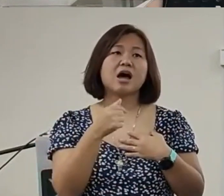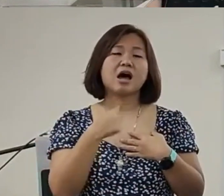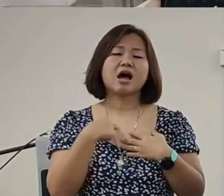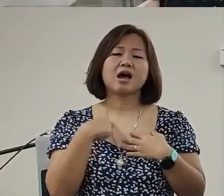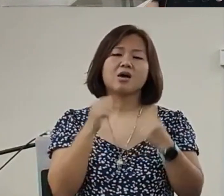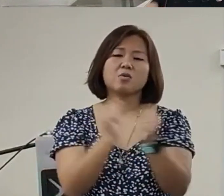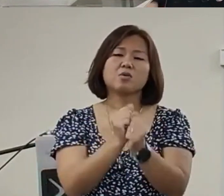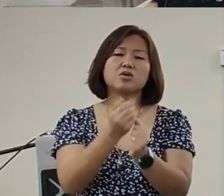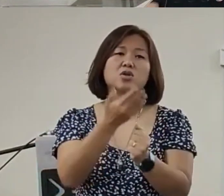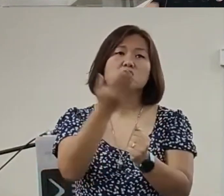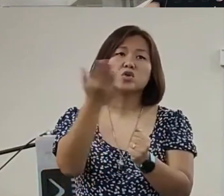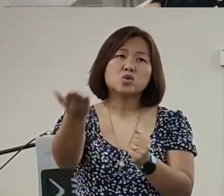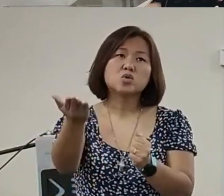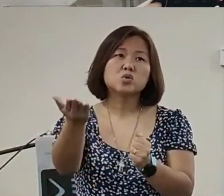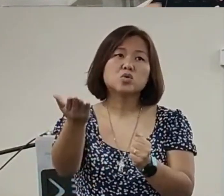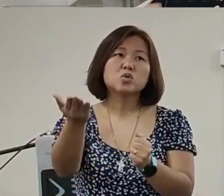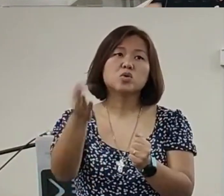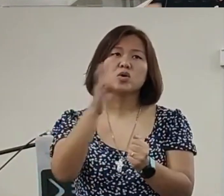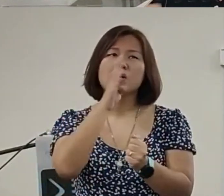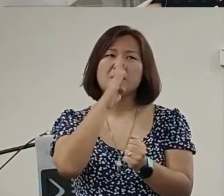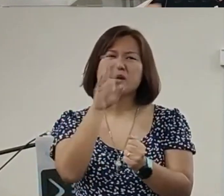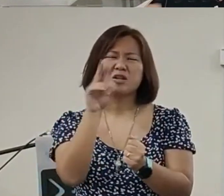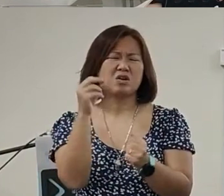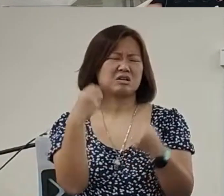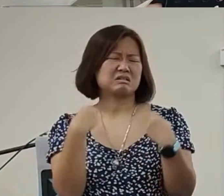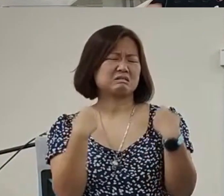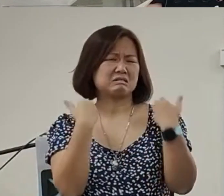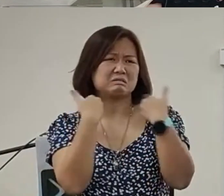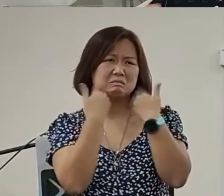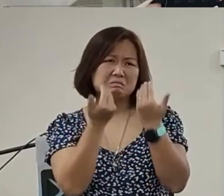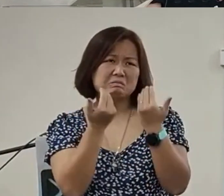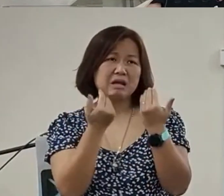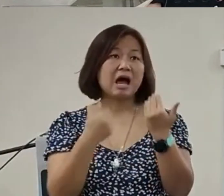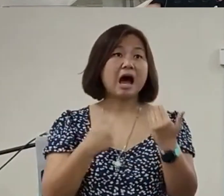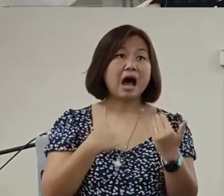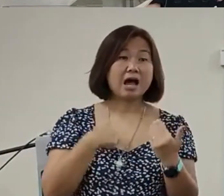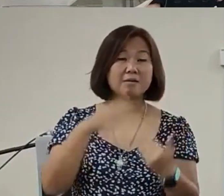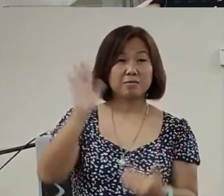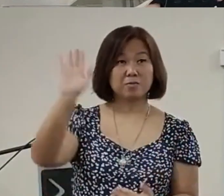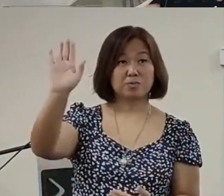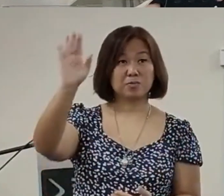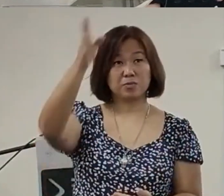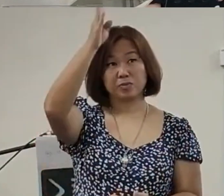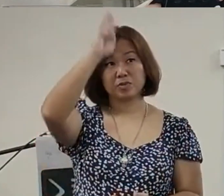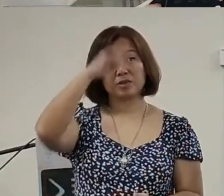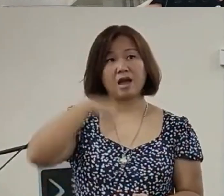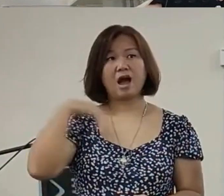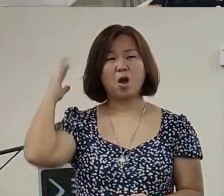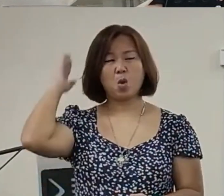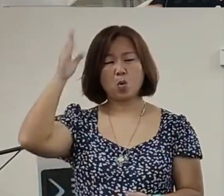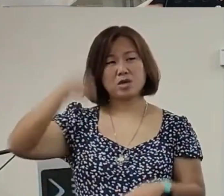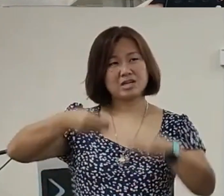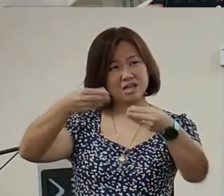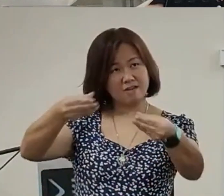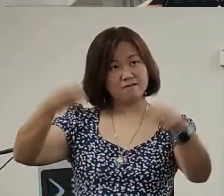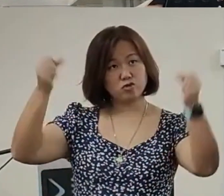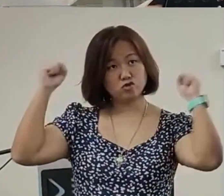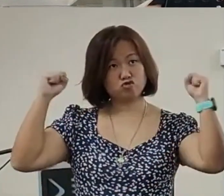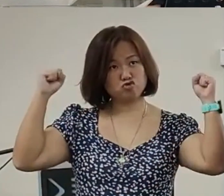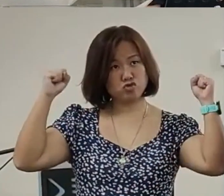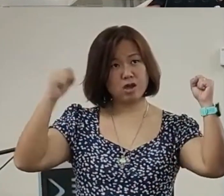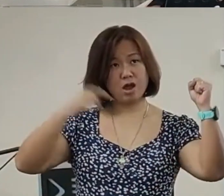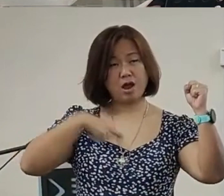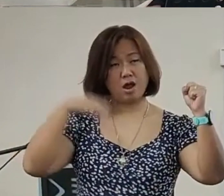I am with you be not dismayed for I am your God I will strengthen you